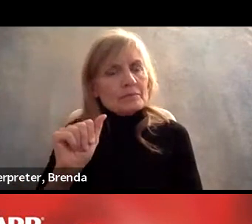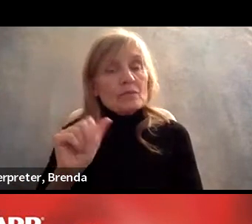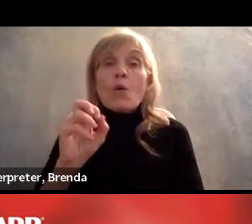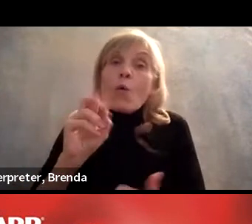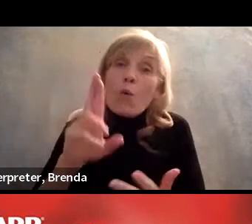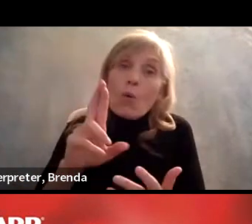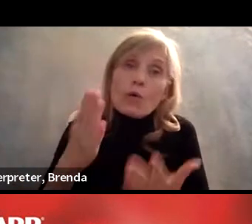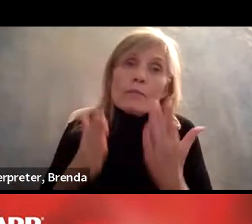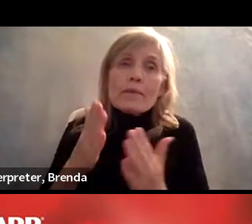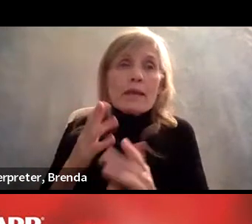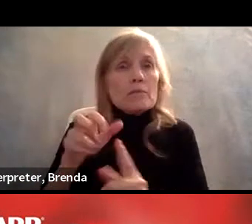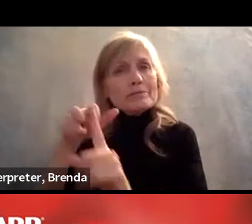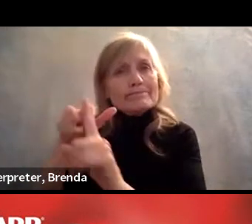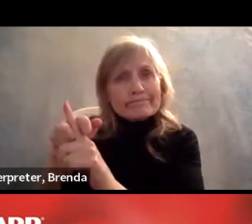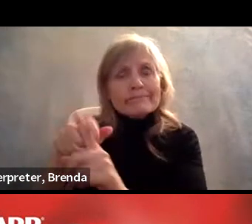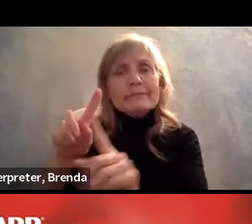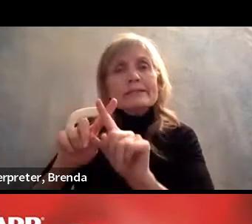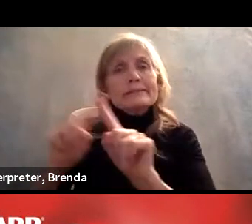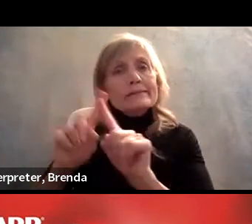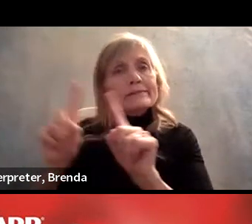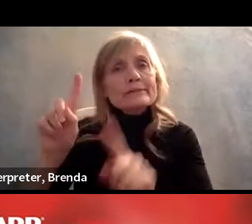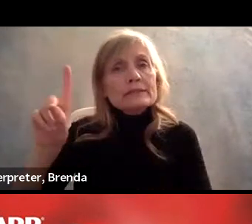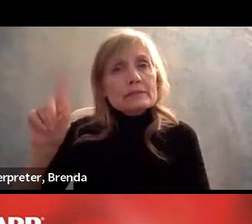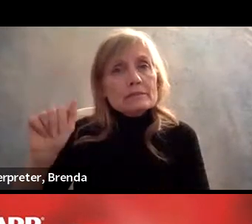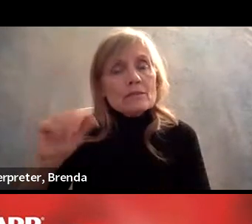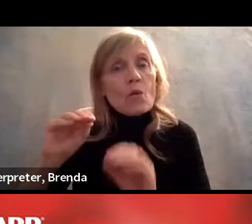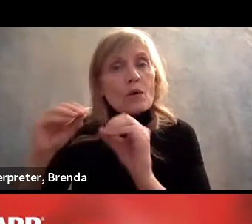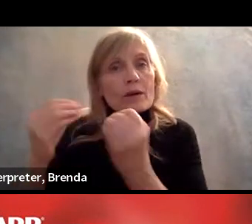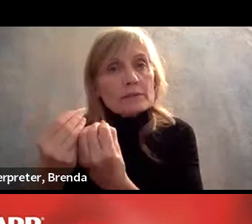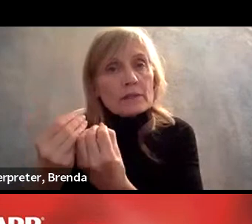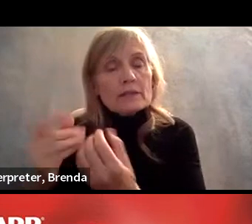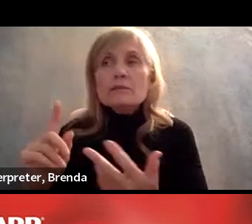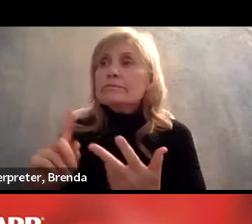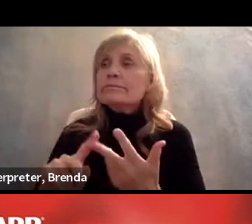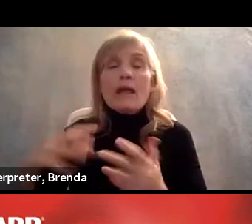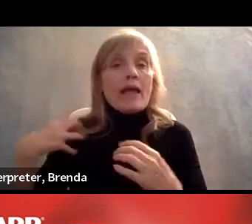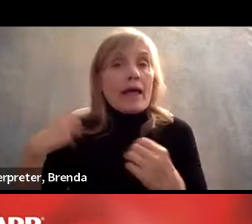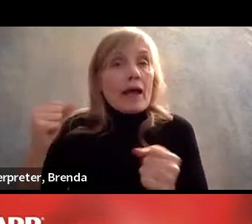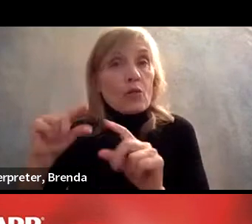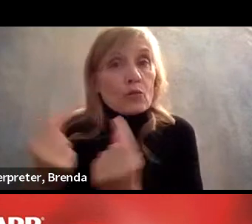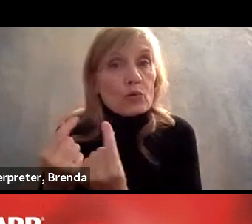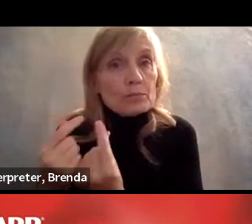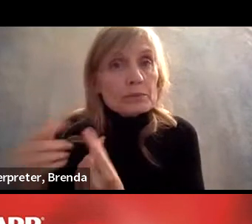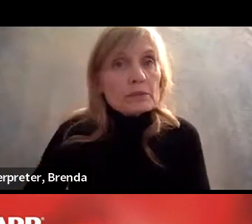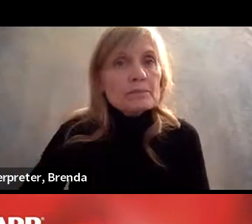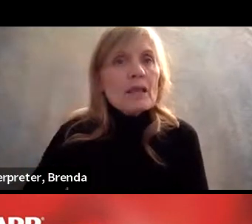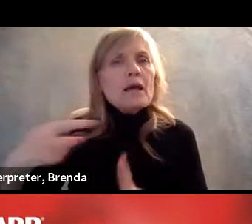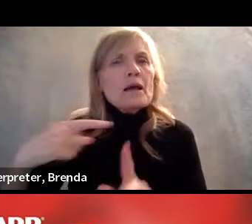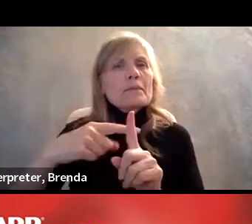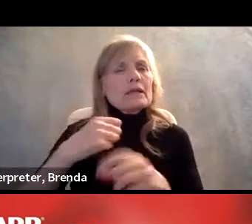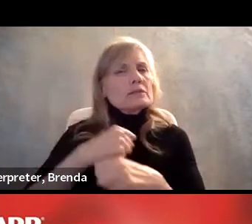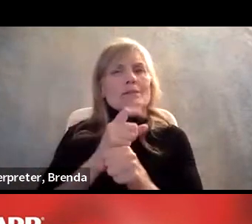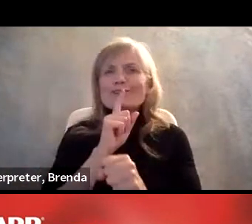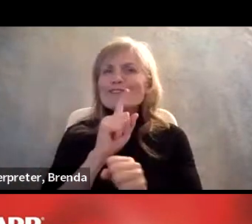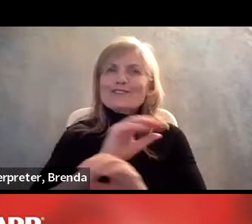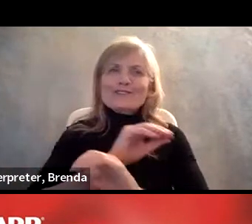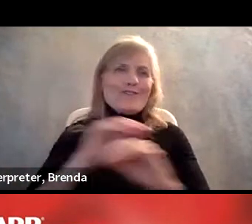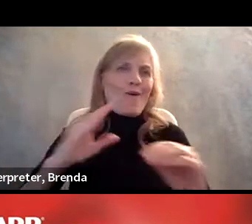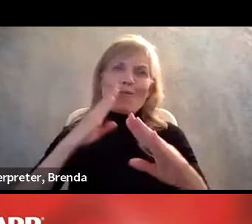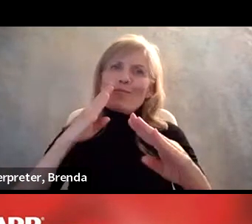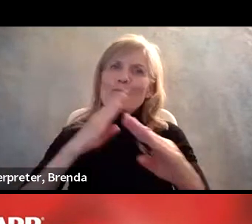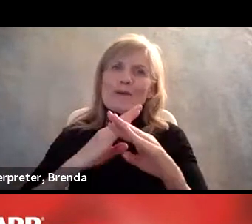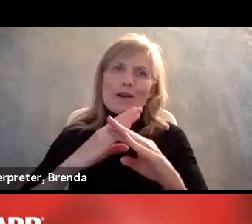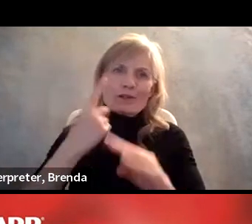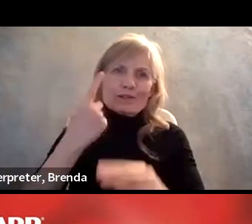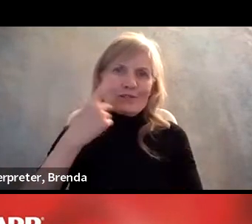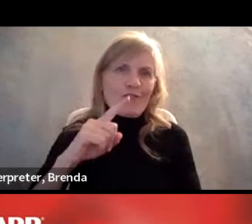and, uh, different, uh, health group organizations, and then make sure there aren't barriers to bringing people